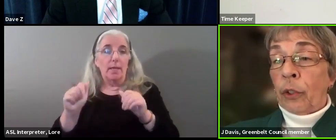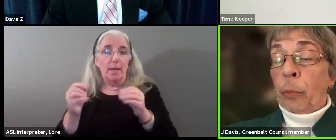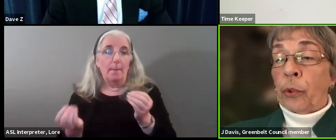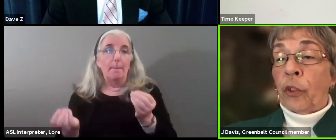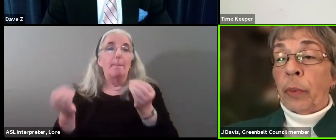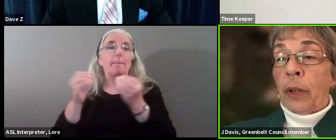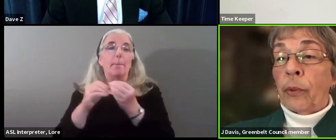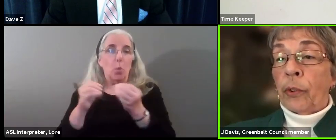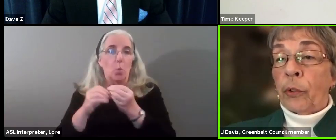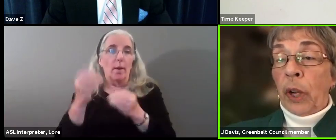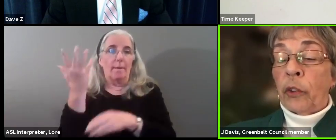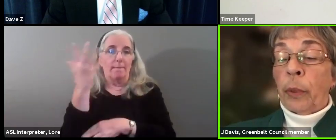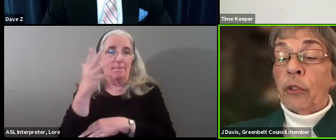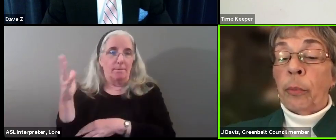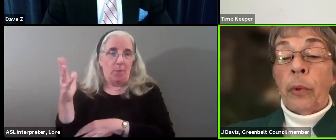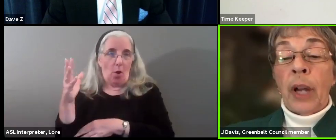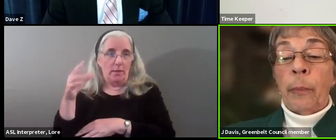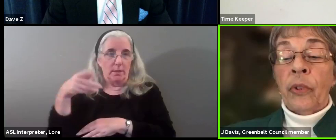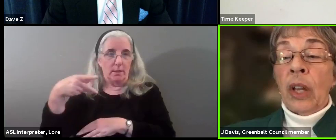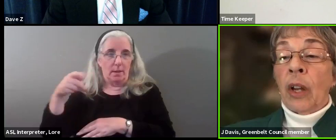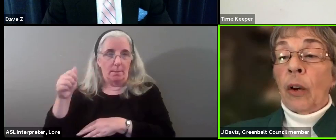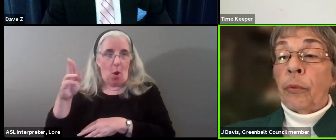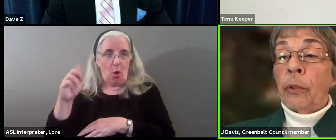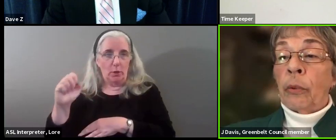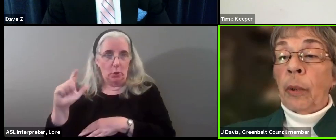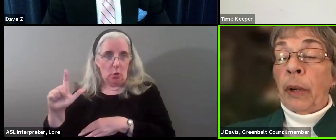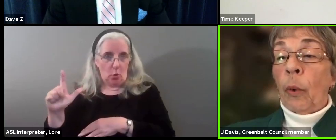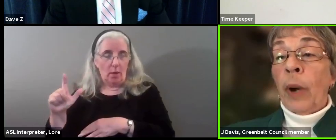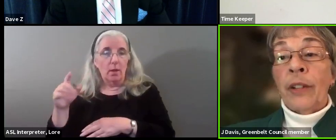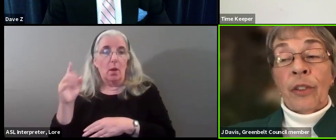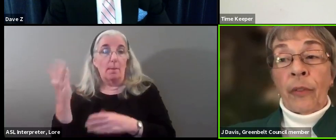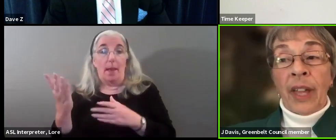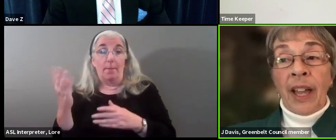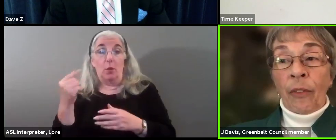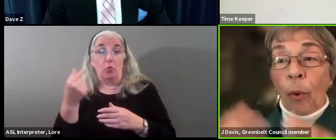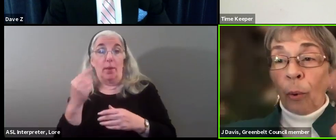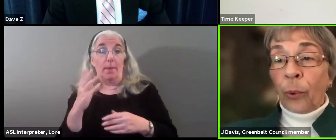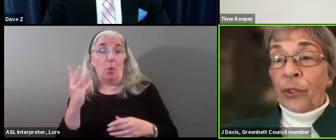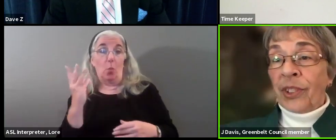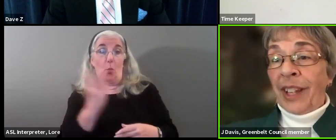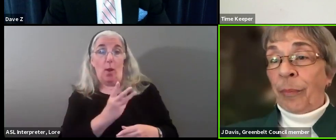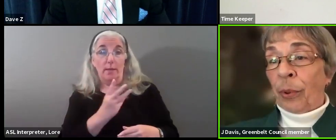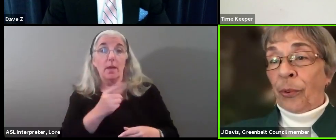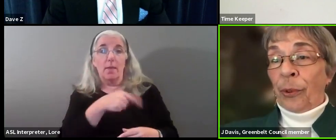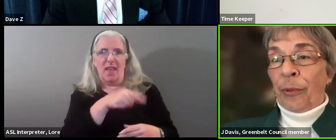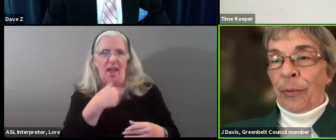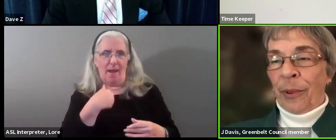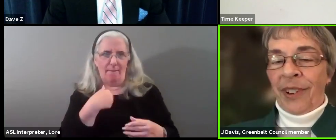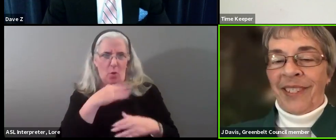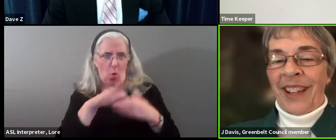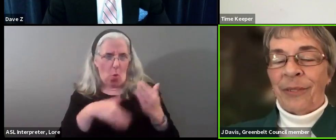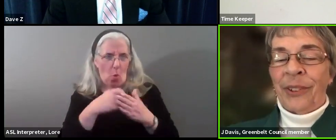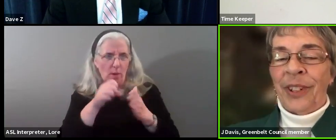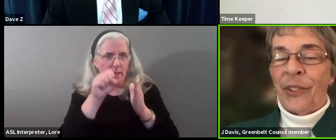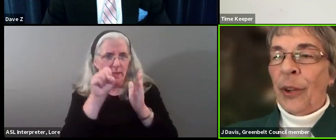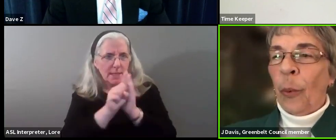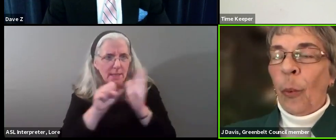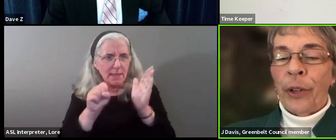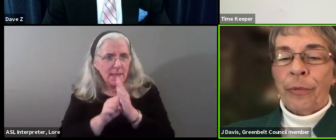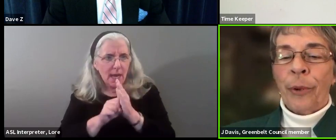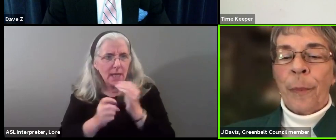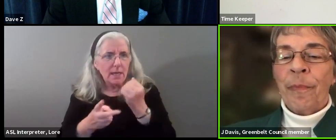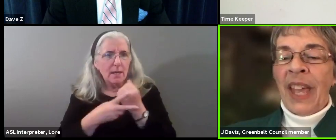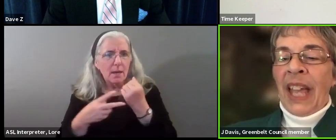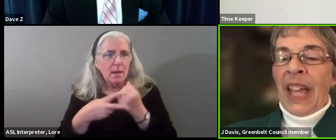preserve parcels as well, especially perhaps over in Greenbelt West, though they have a whole state preserve over there that really is